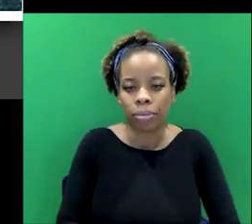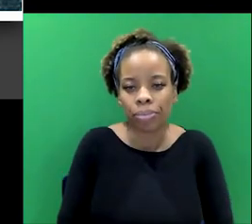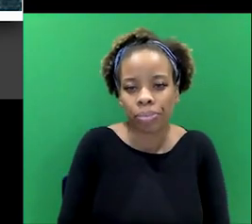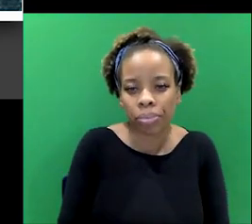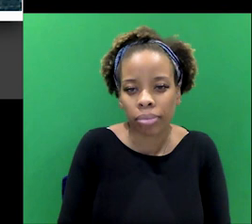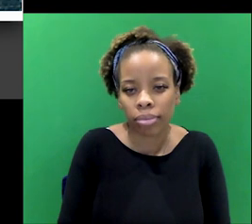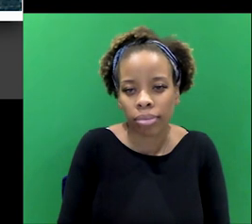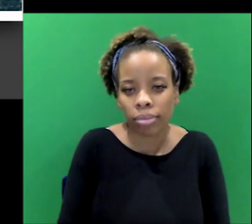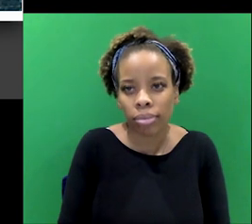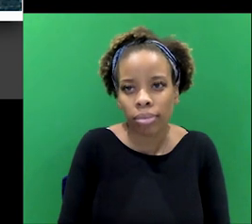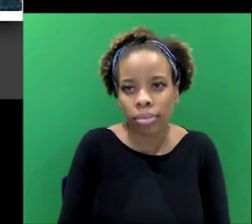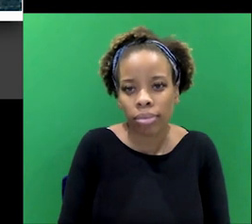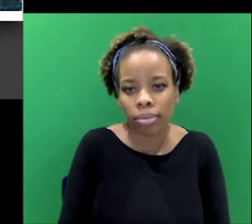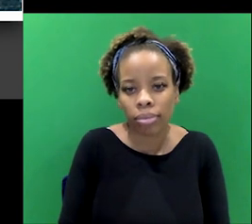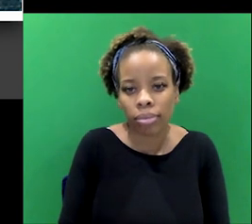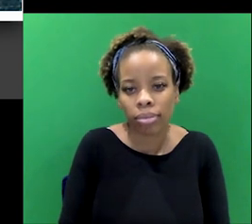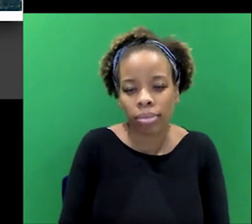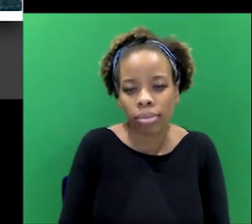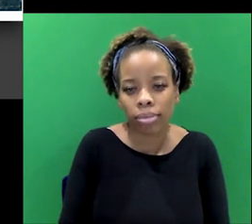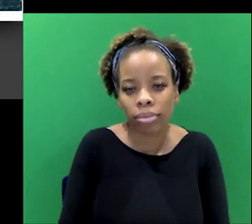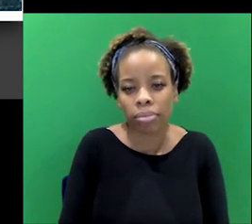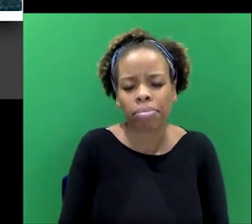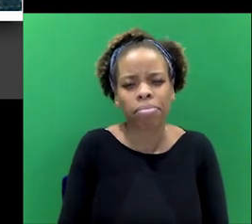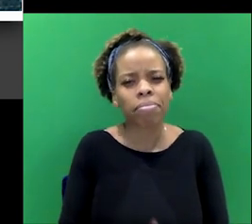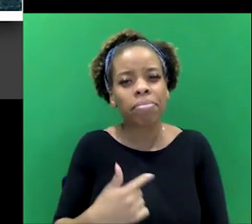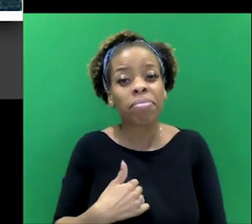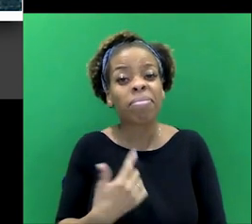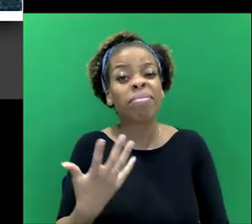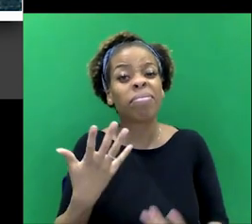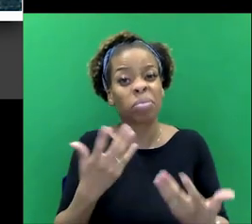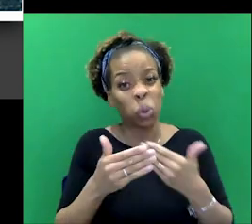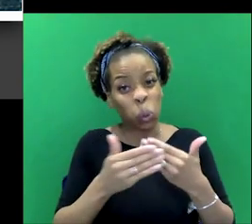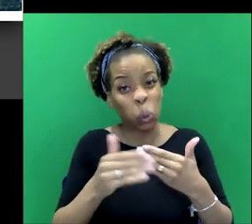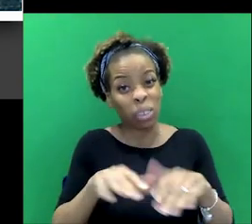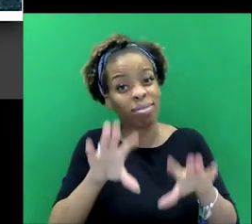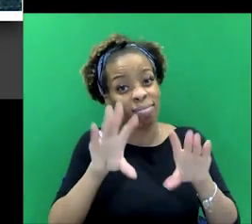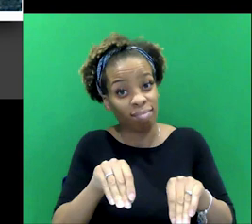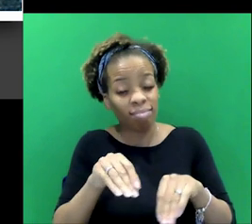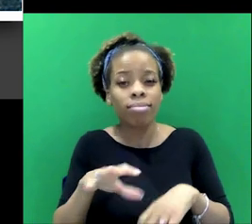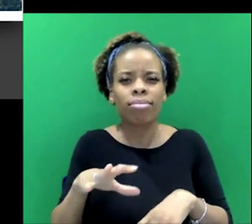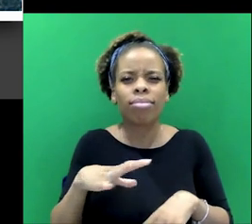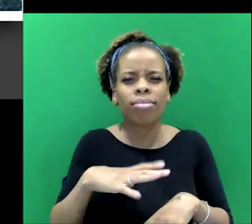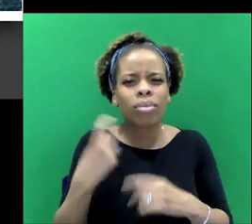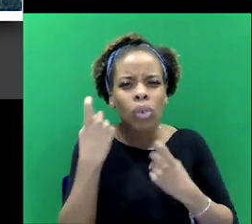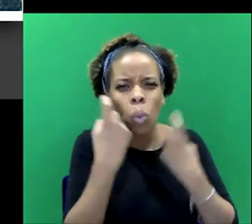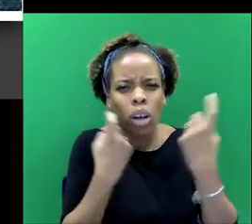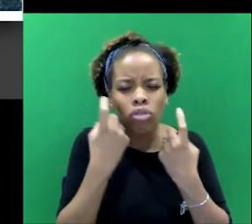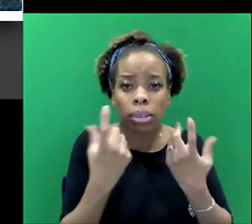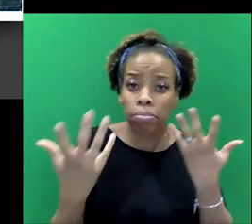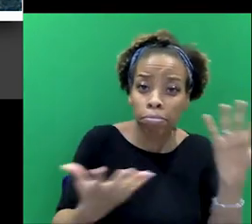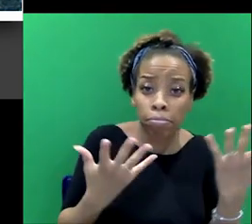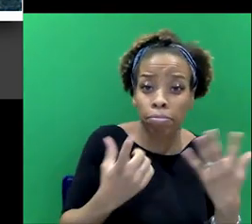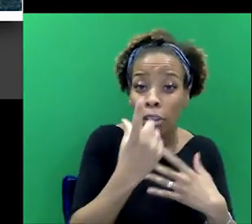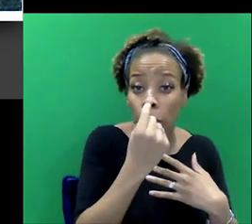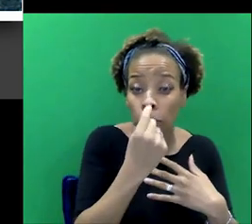As we, as we come towards the end of what we couldn't conclude just by thinking a bit about how in a way Sherlock